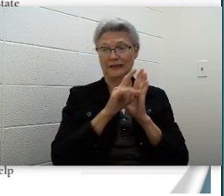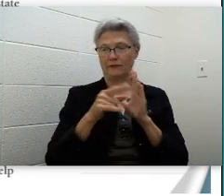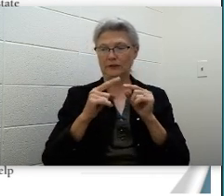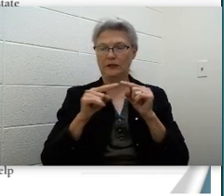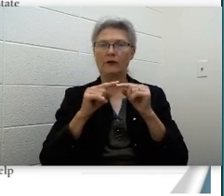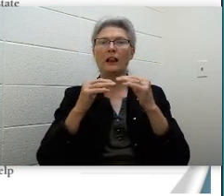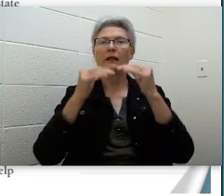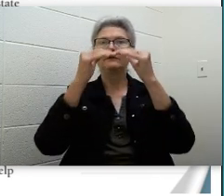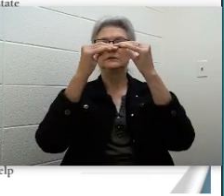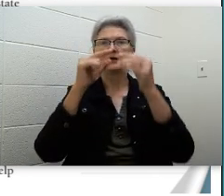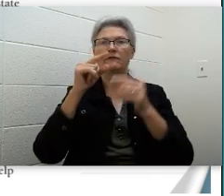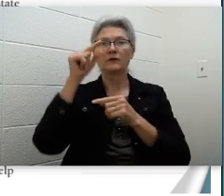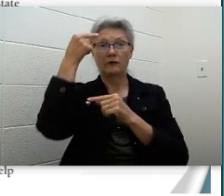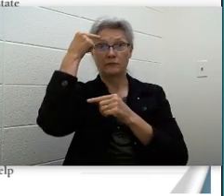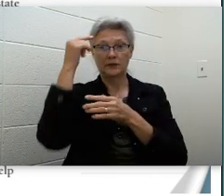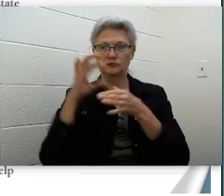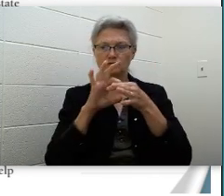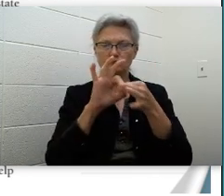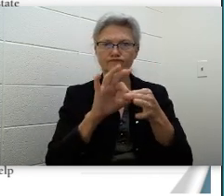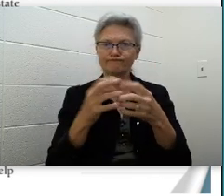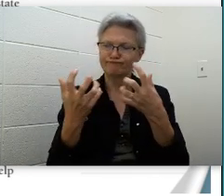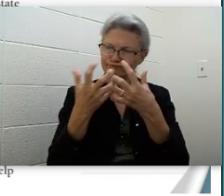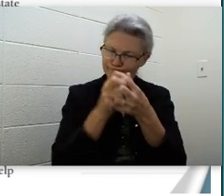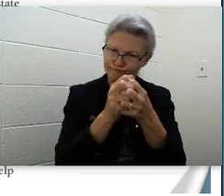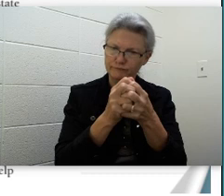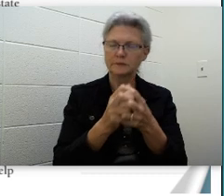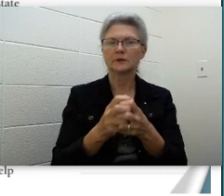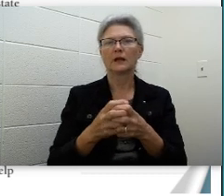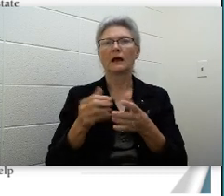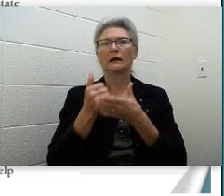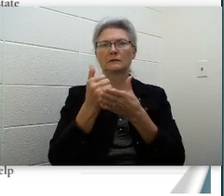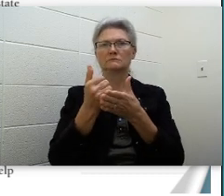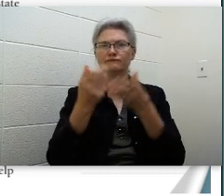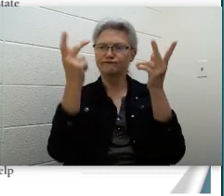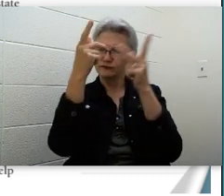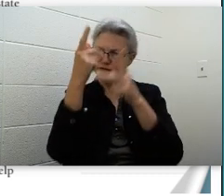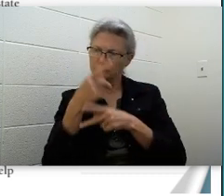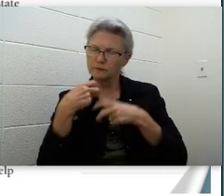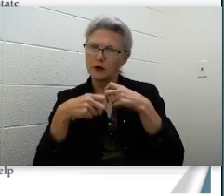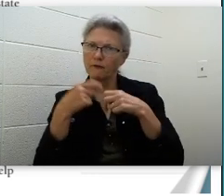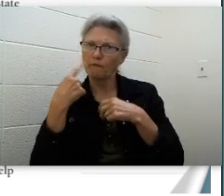government can join together to help solve problems for citizens.